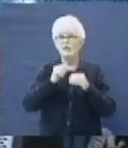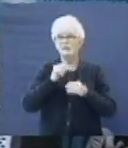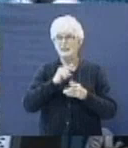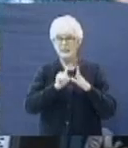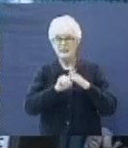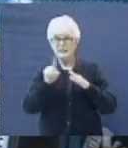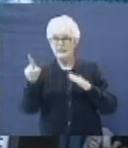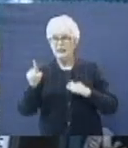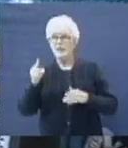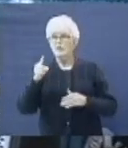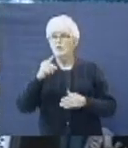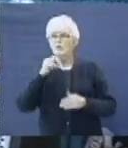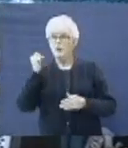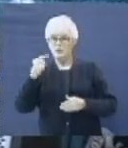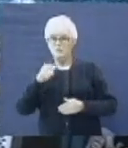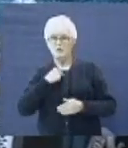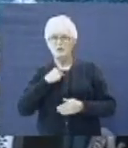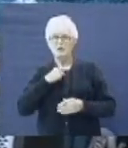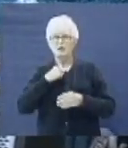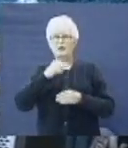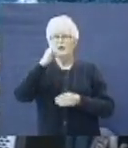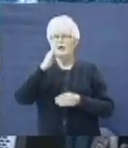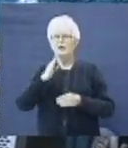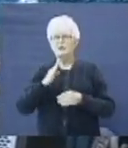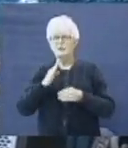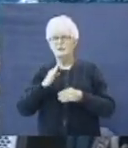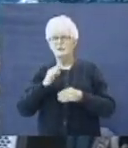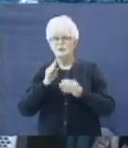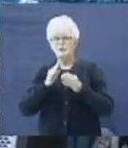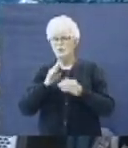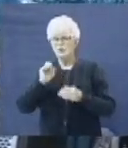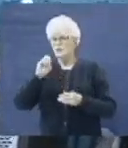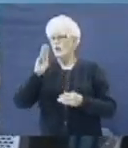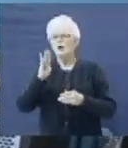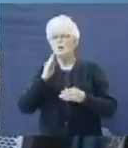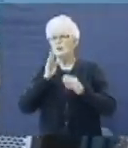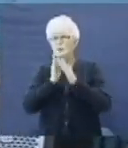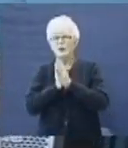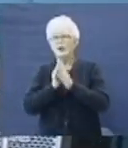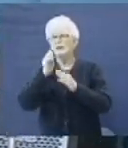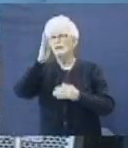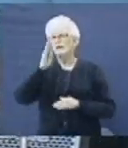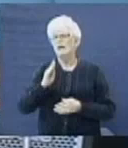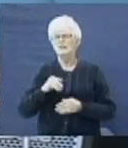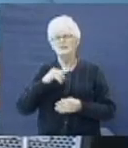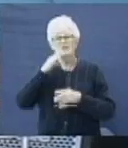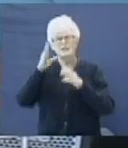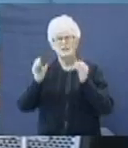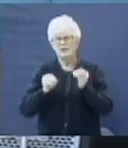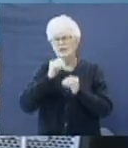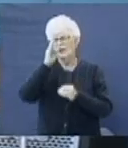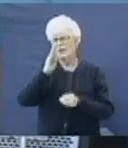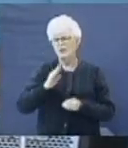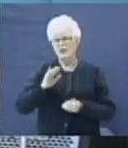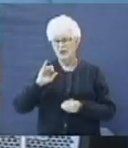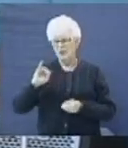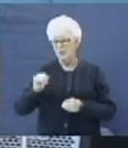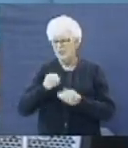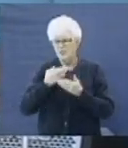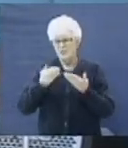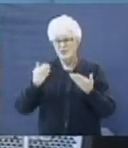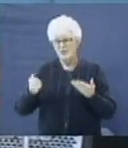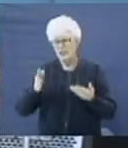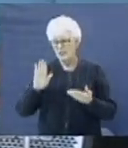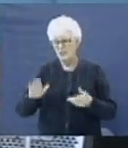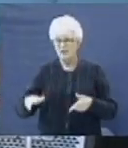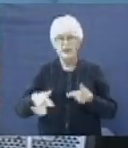Job was praying, God, I know my boys talk right now. I know they look right. God, there are just some